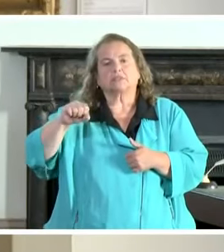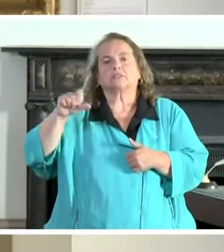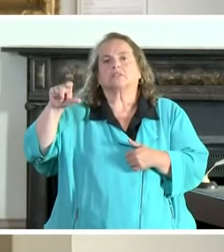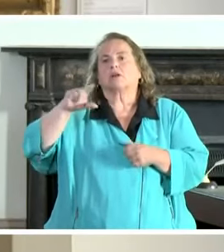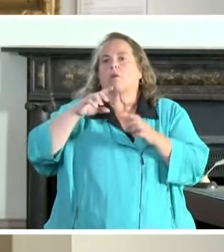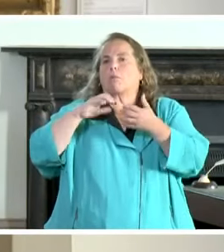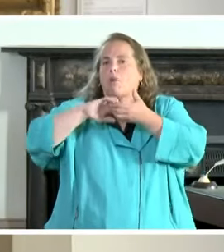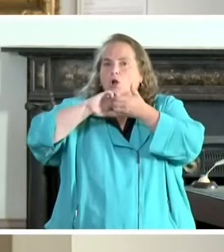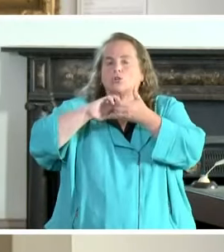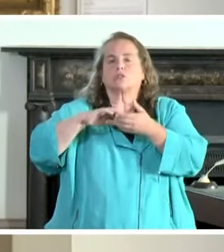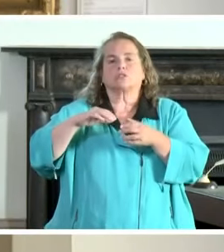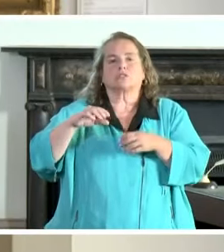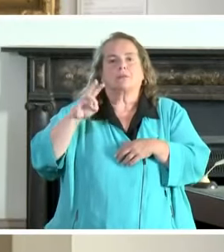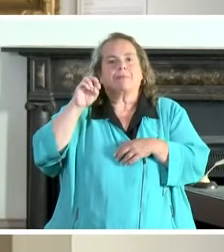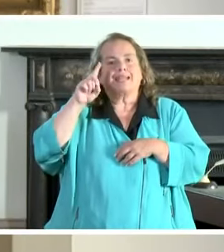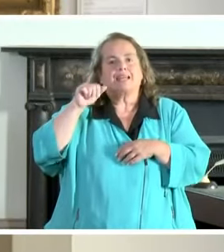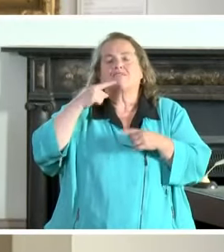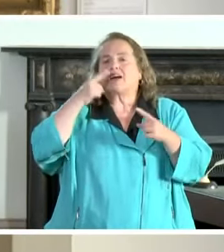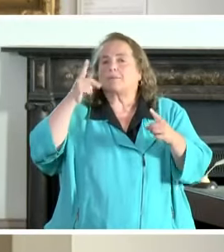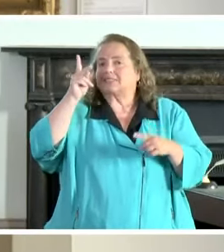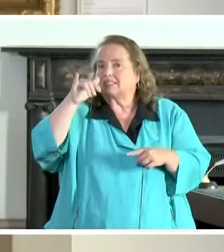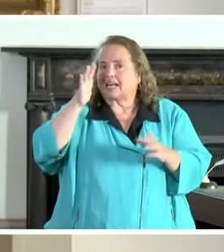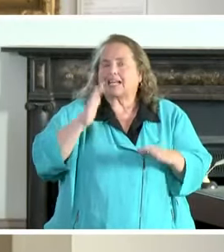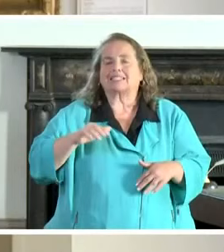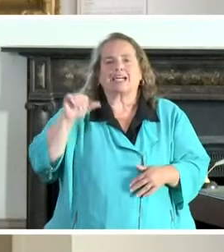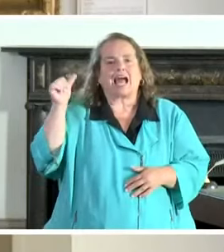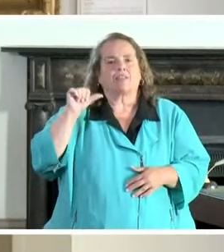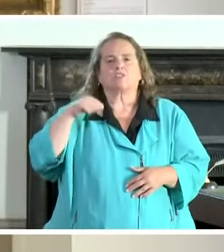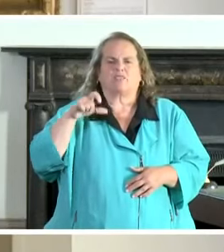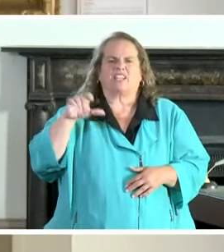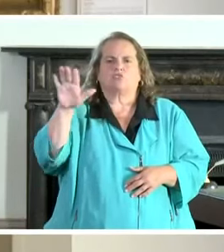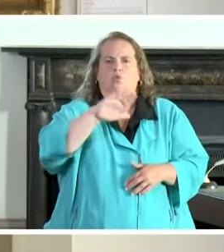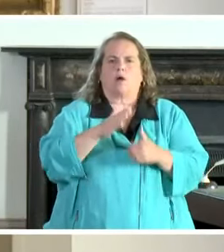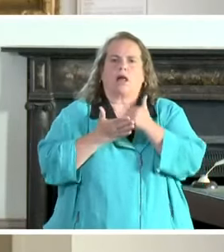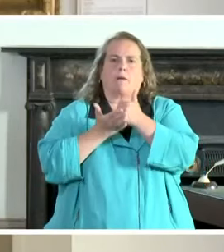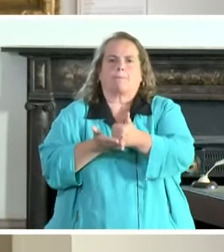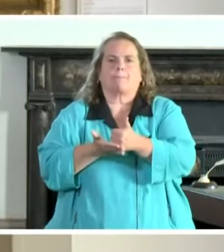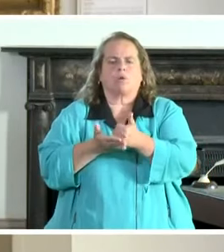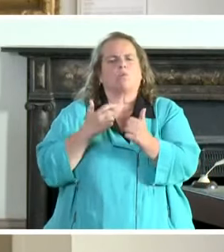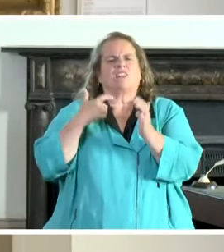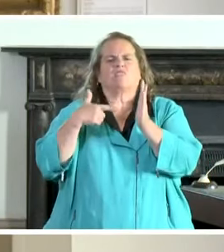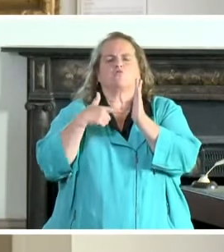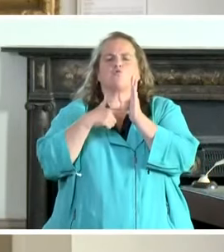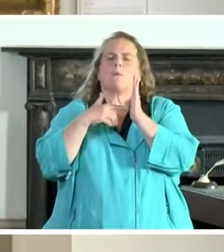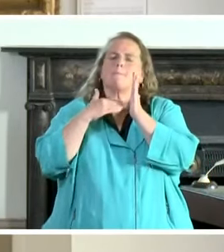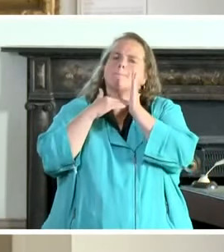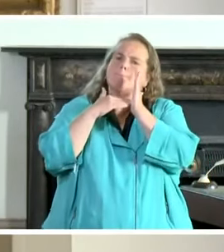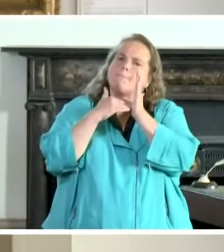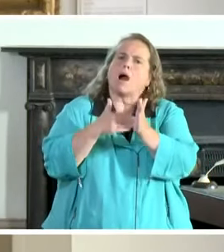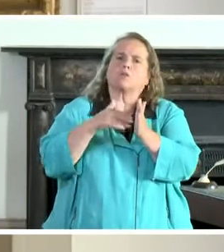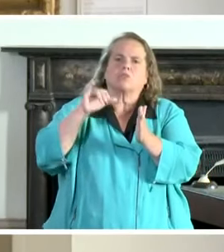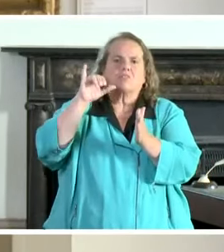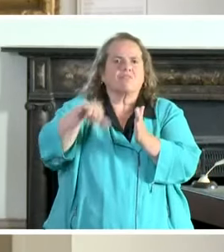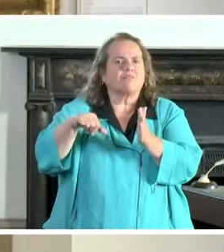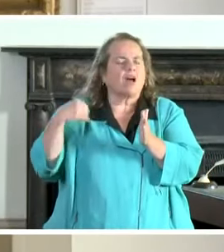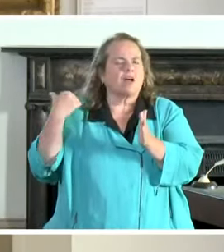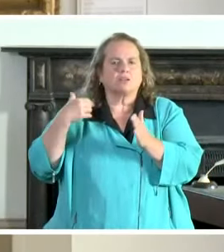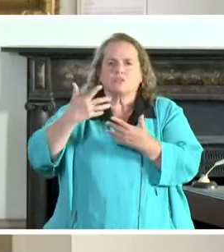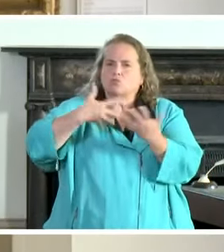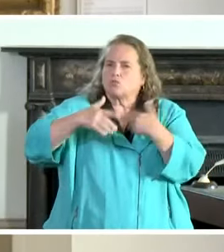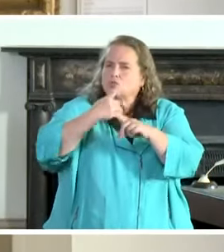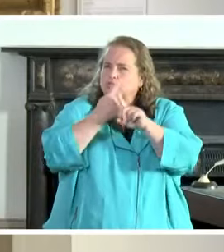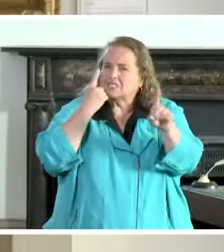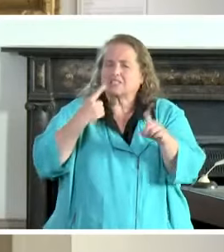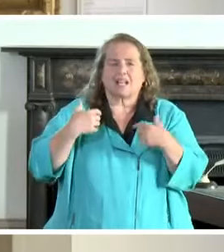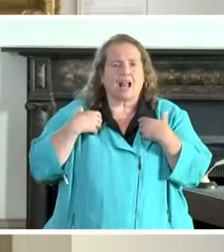the media, famous Kentuckians, athletes, we need your help. We need to be modeling this. We need to be modeling social distancing,